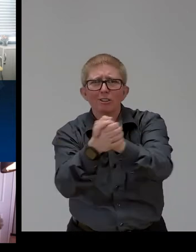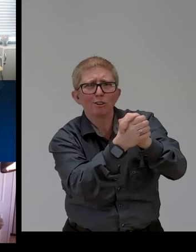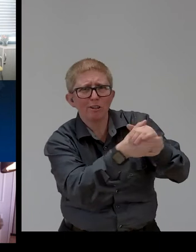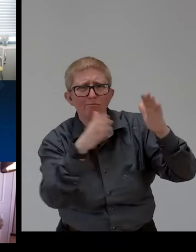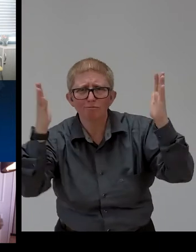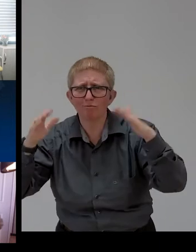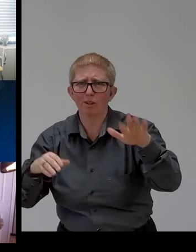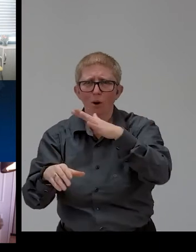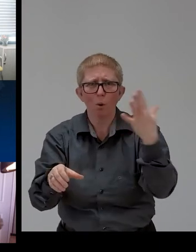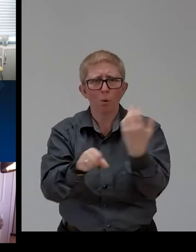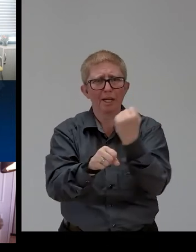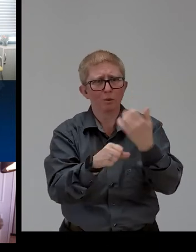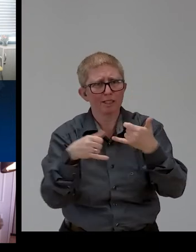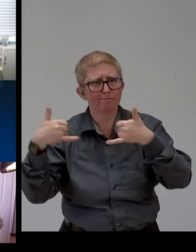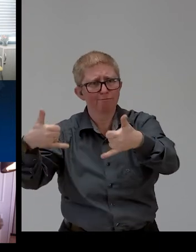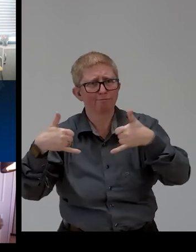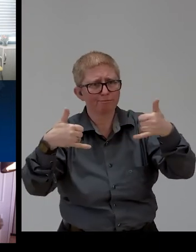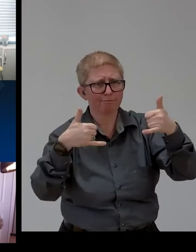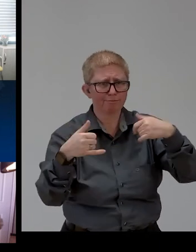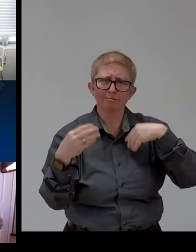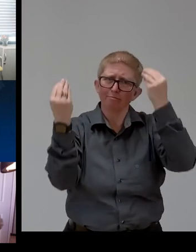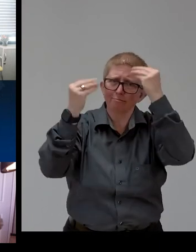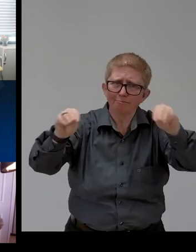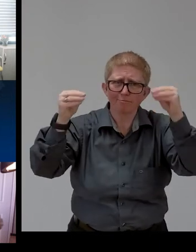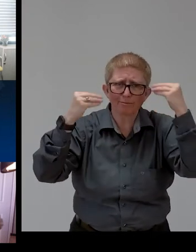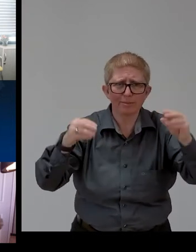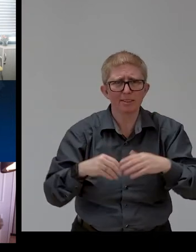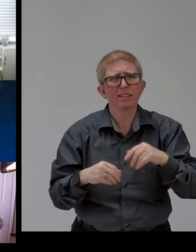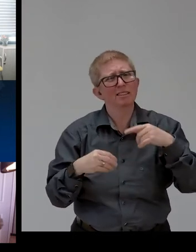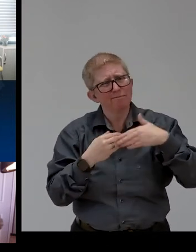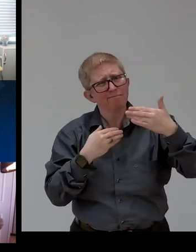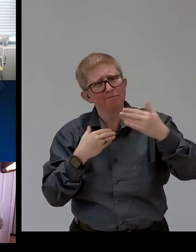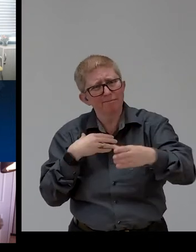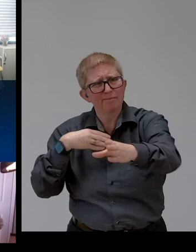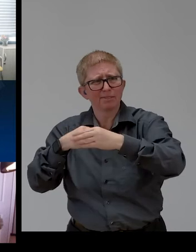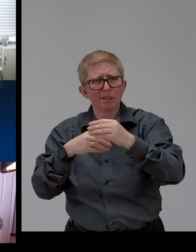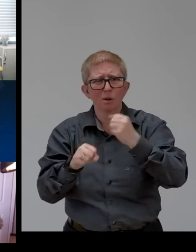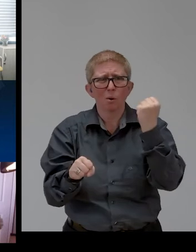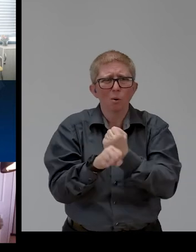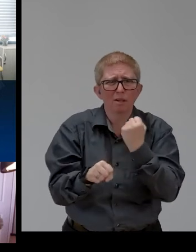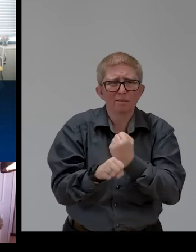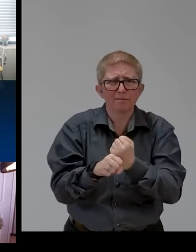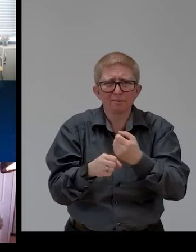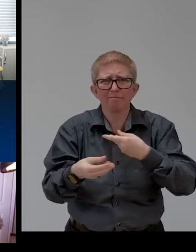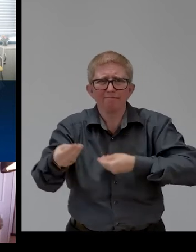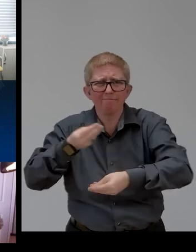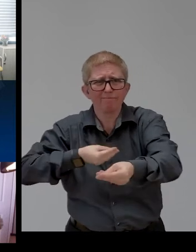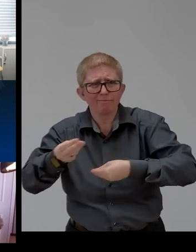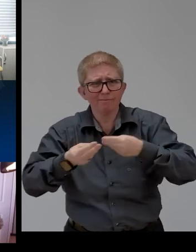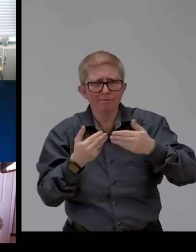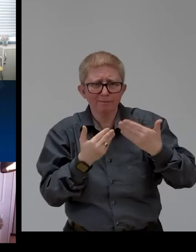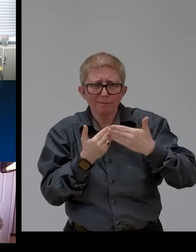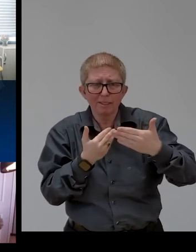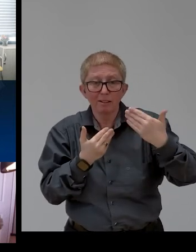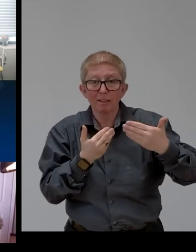like to reach out to all those awardees to work together to share experience so that we can roll out what we